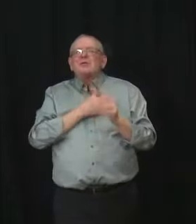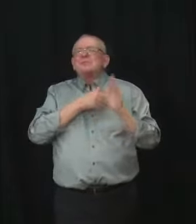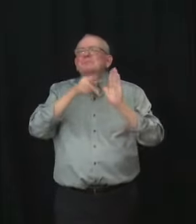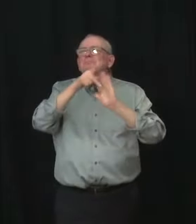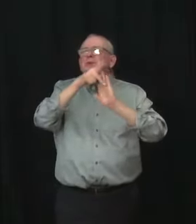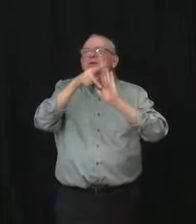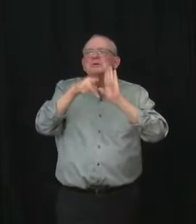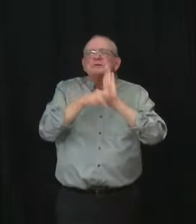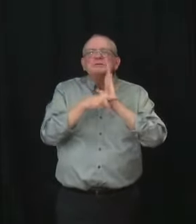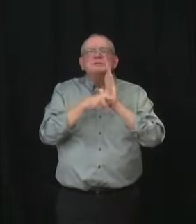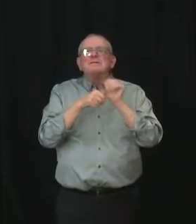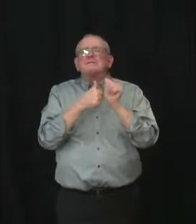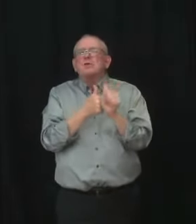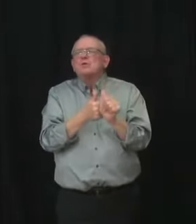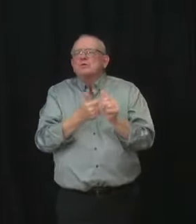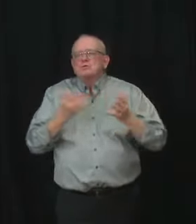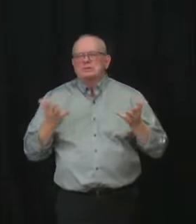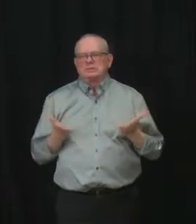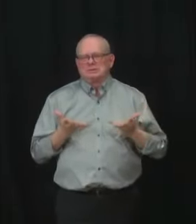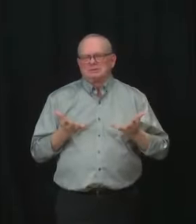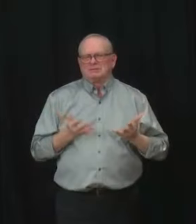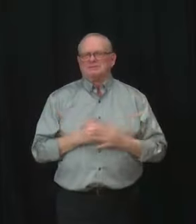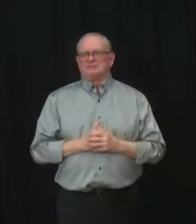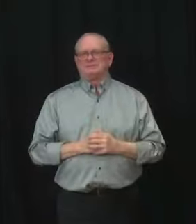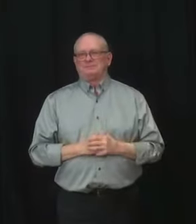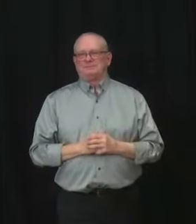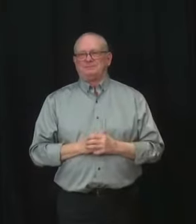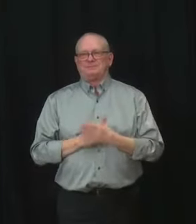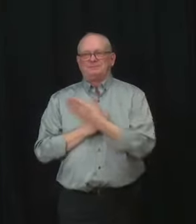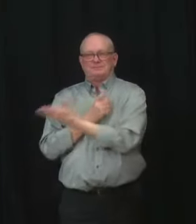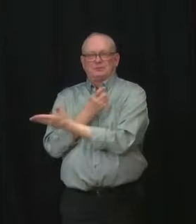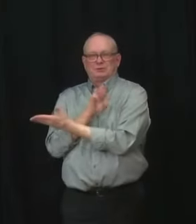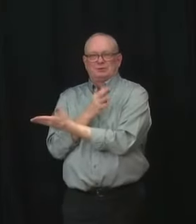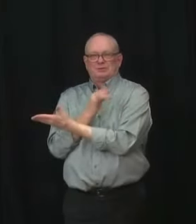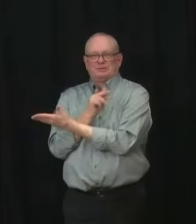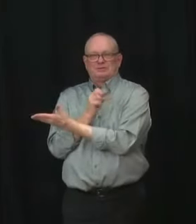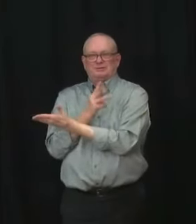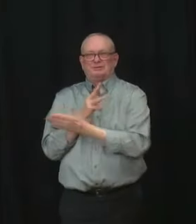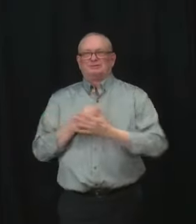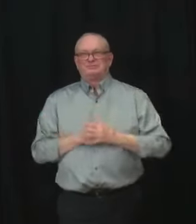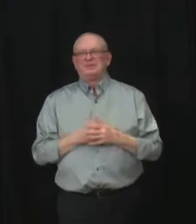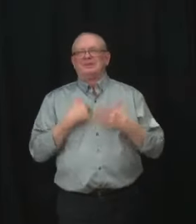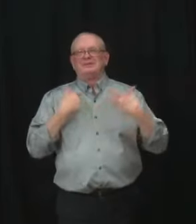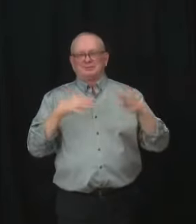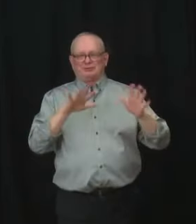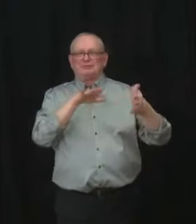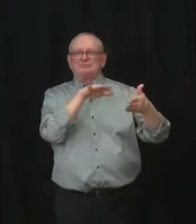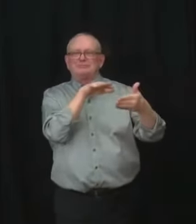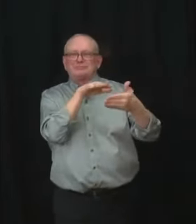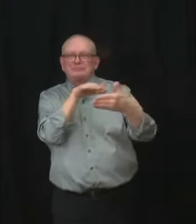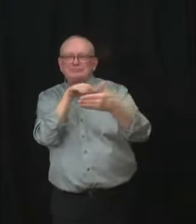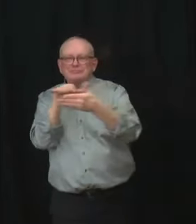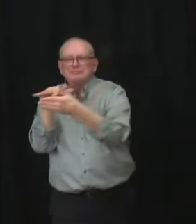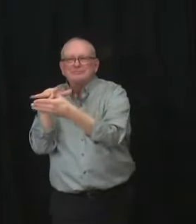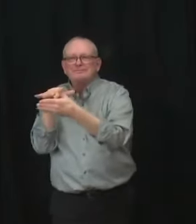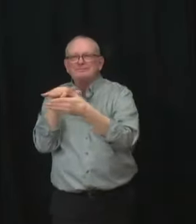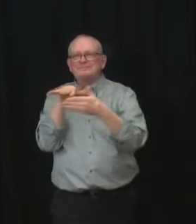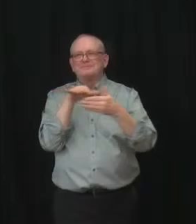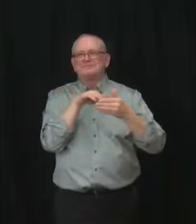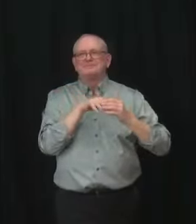In Alberta, we have looked at the available evidence with respect to the impacts of masking in community, and